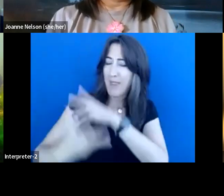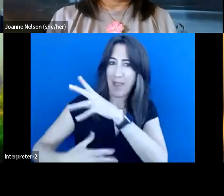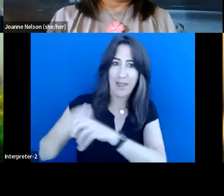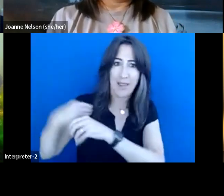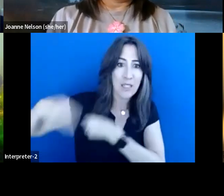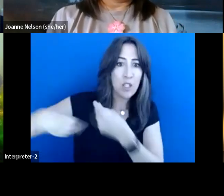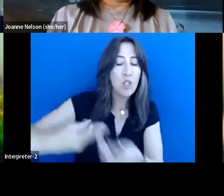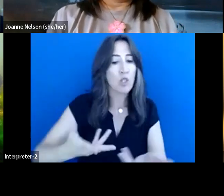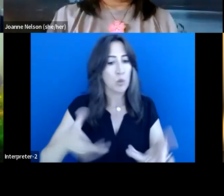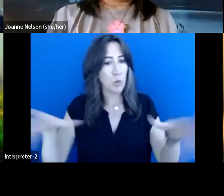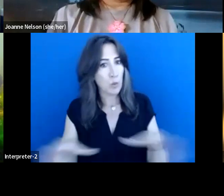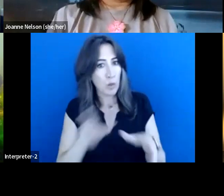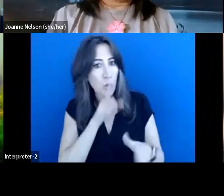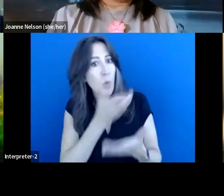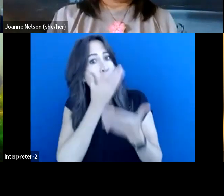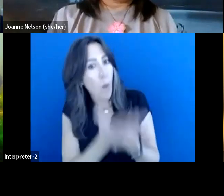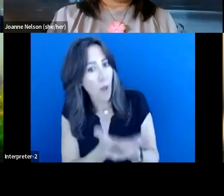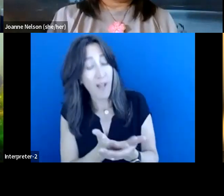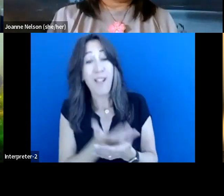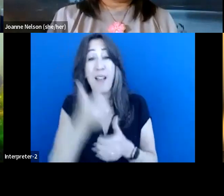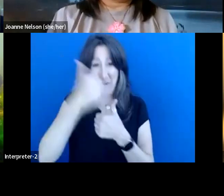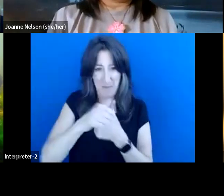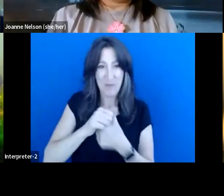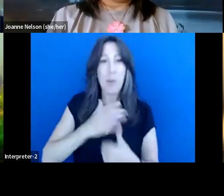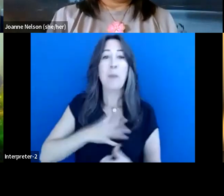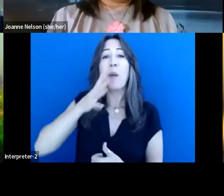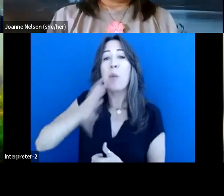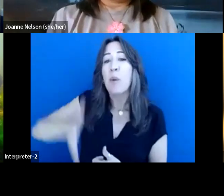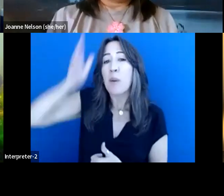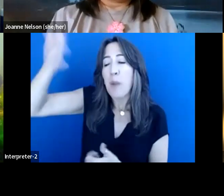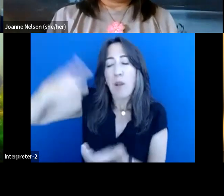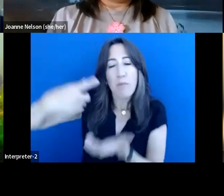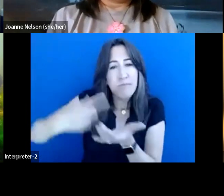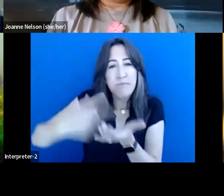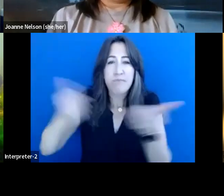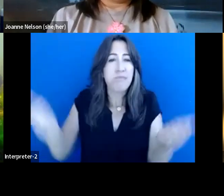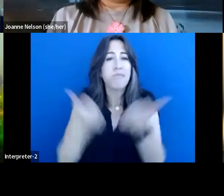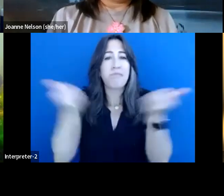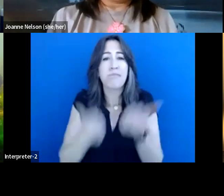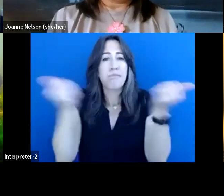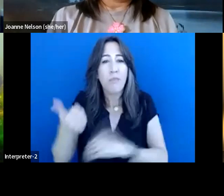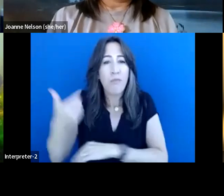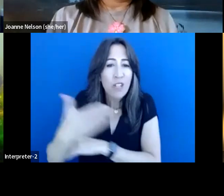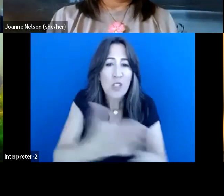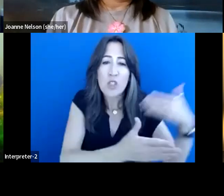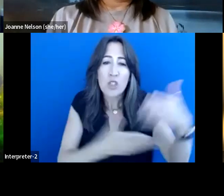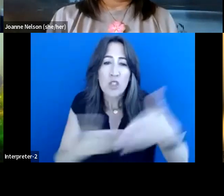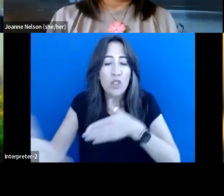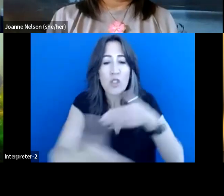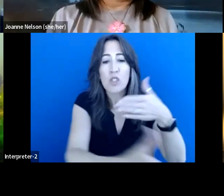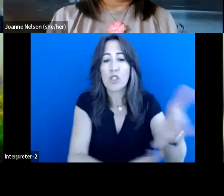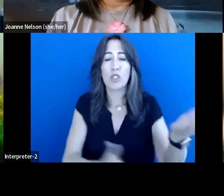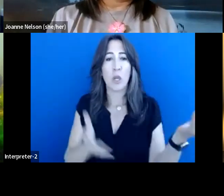very effectively. I remember my grandparents talking about the abundance of fish, the abundance of